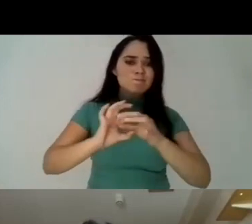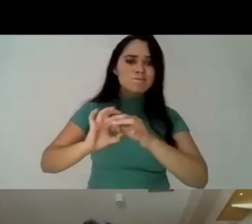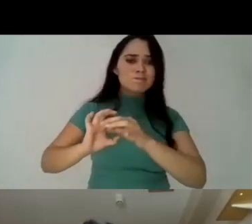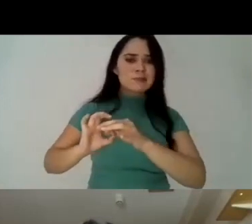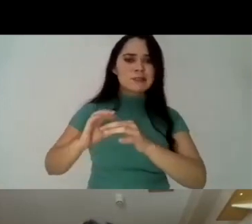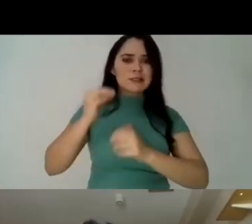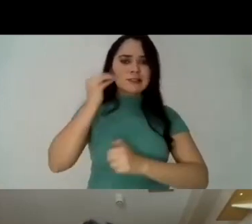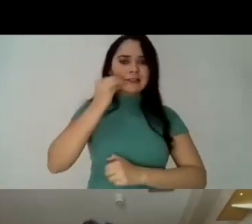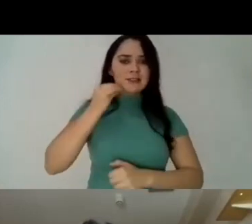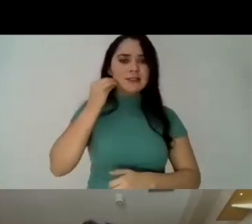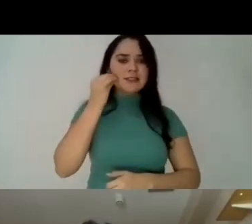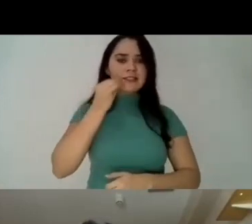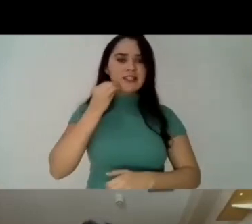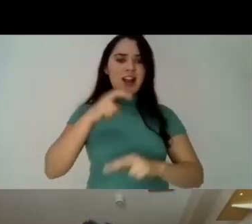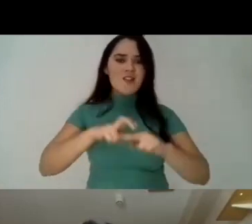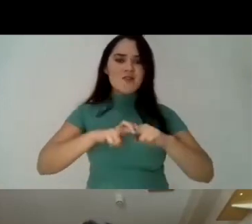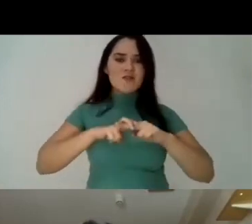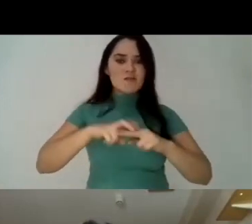and